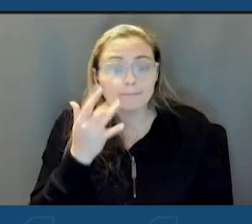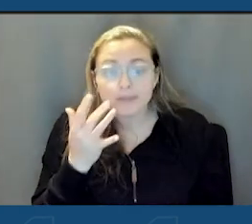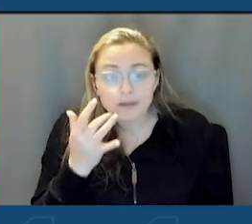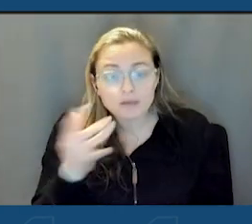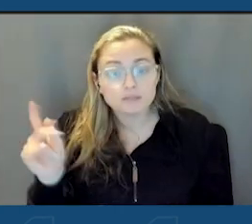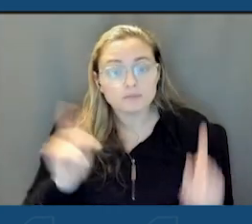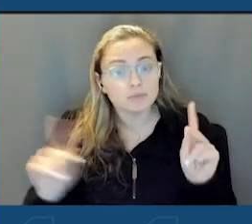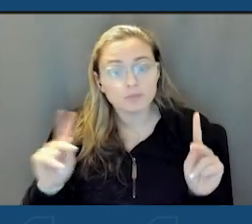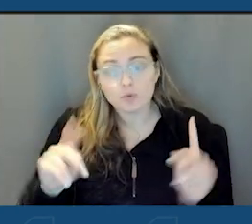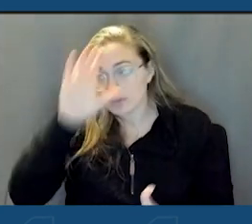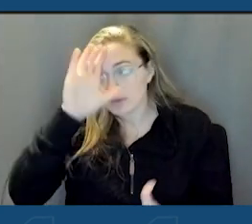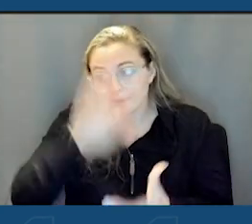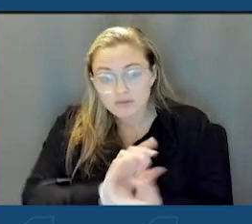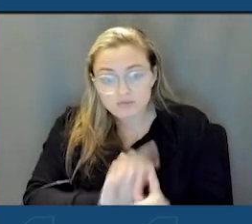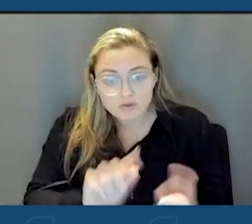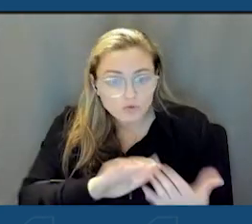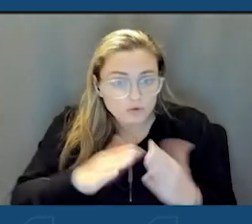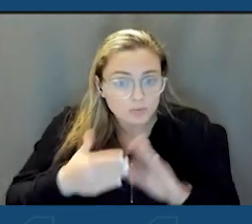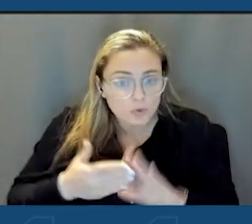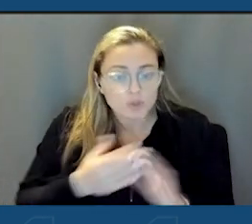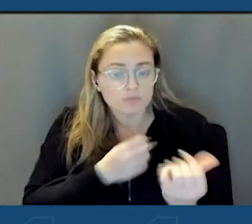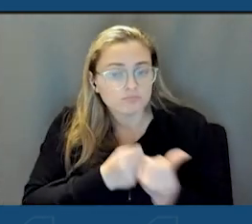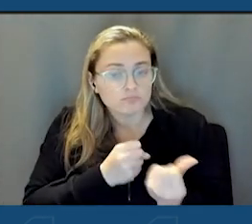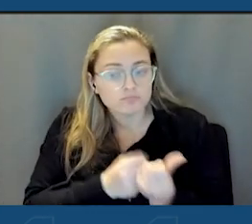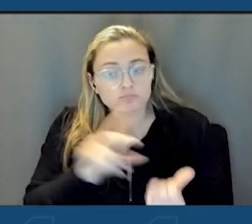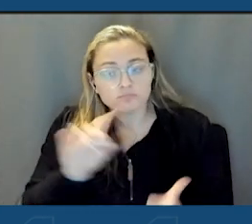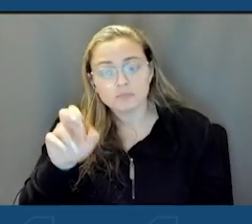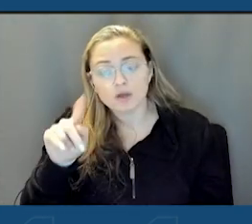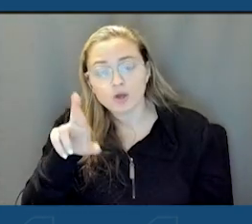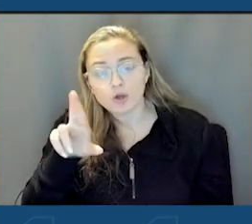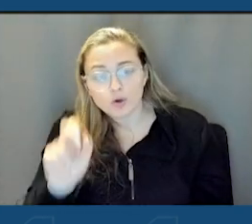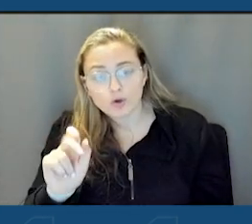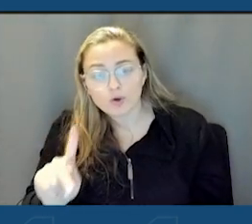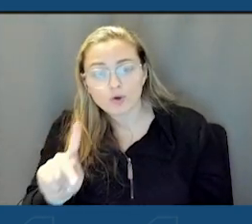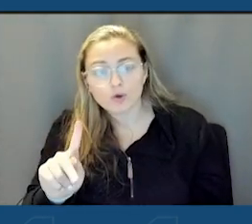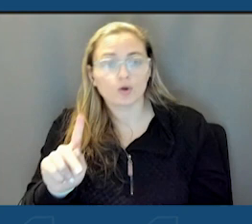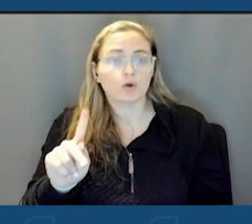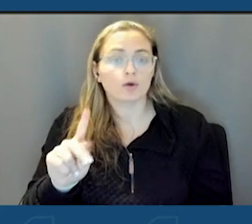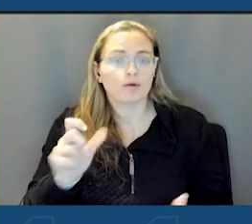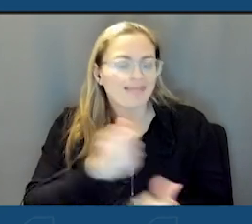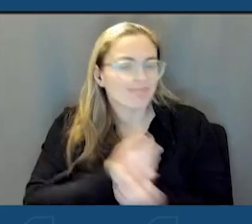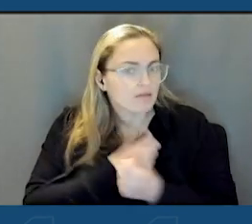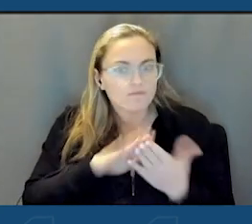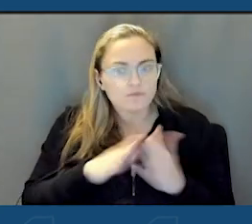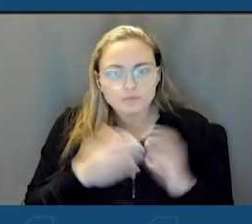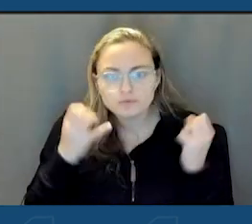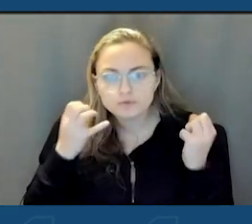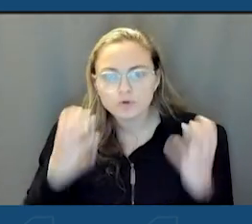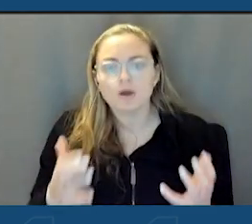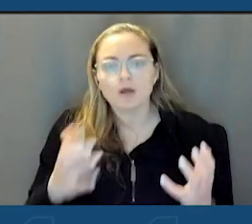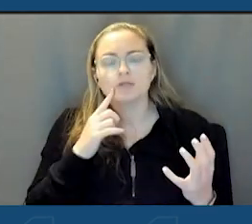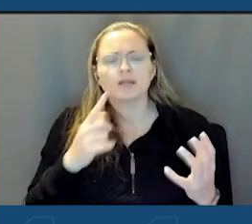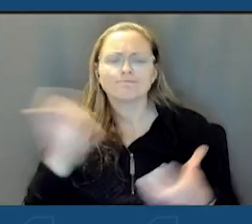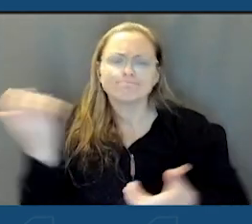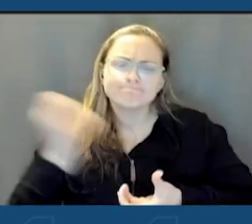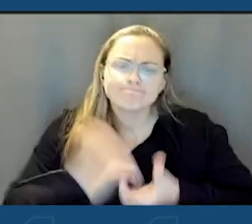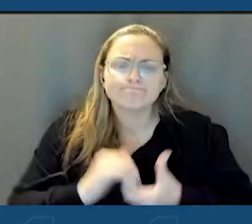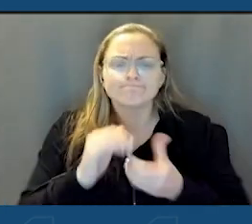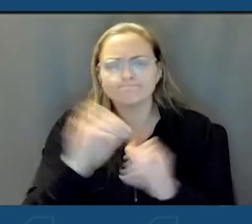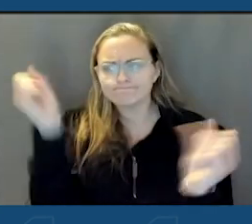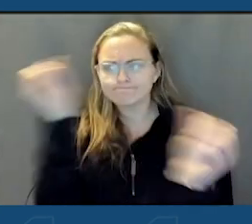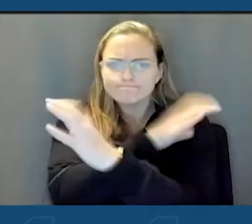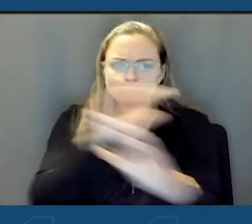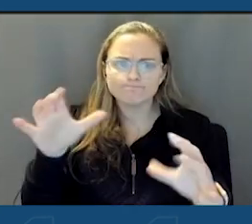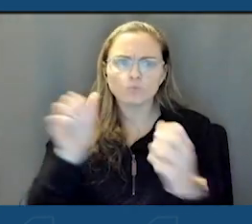people who believe in these communities, and I'll start with Dunkirk, who love the community so much, they came together to put together a vision with the